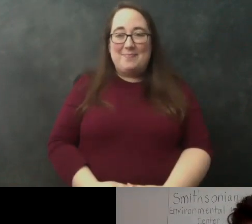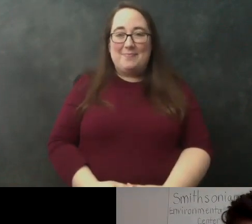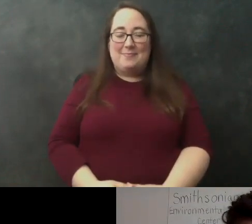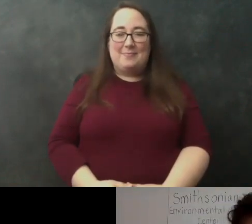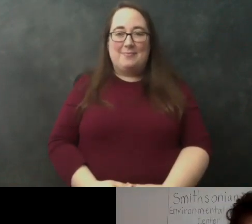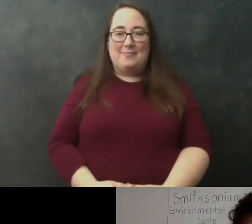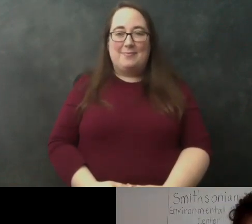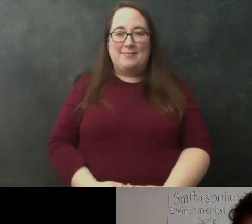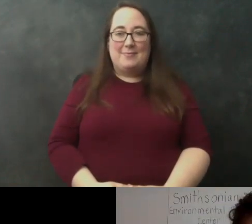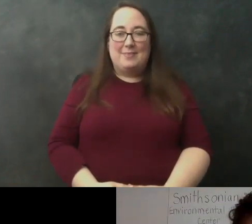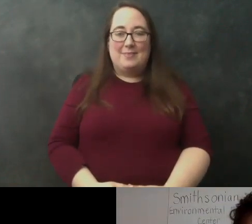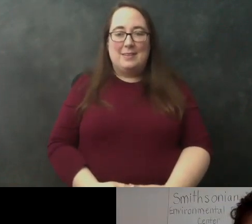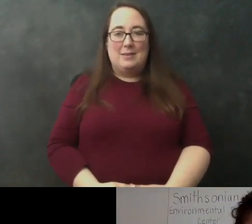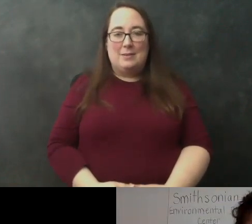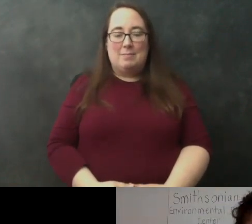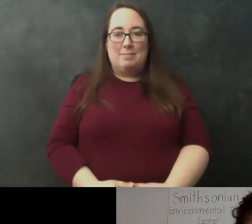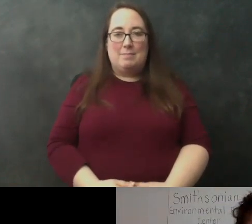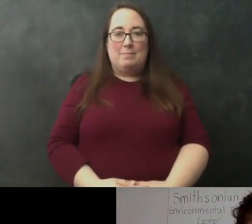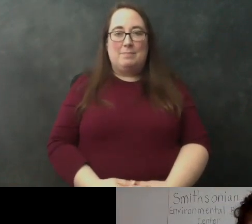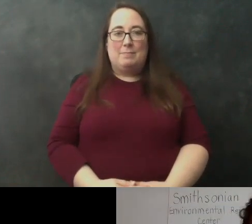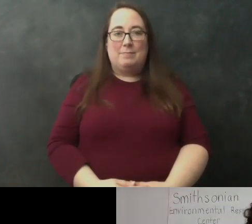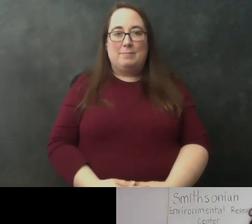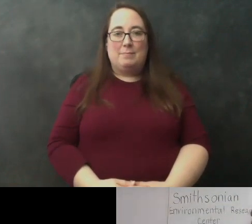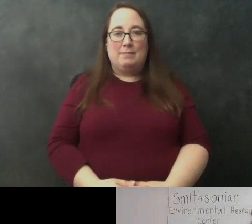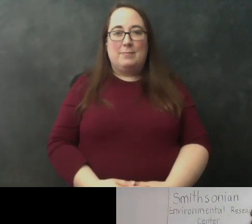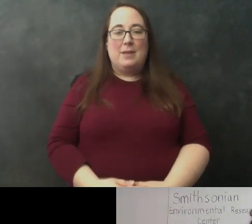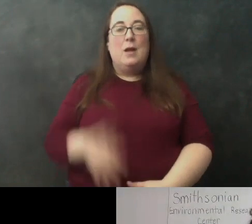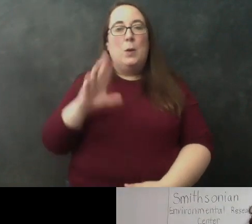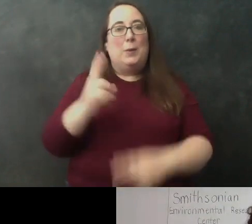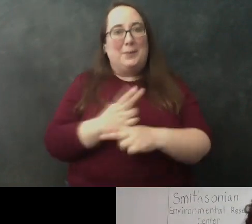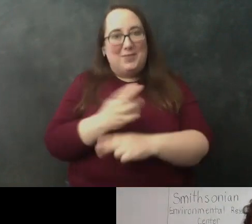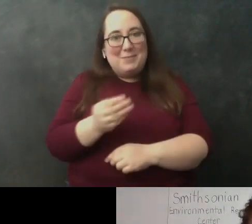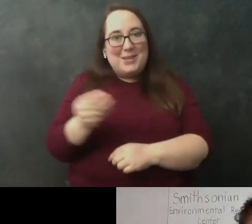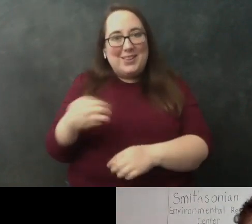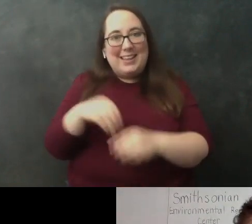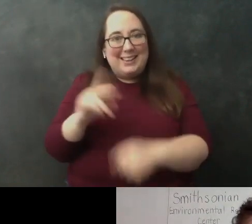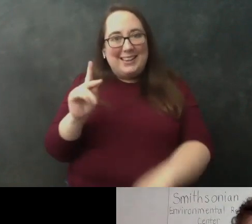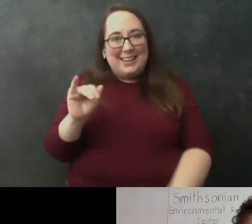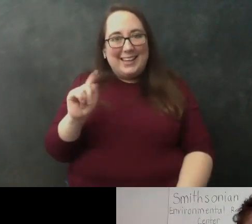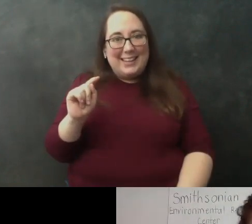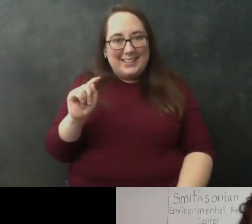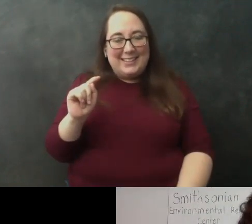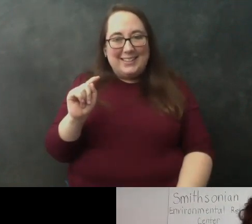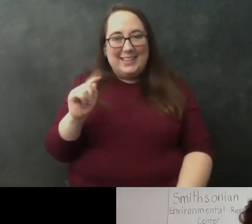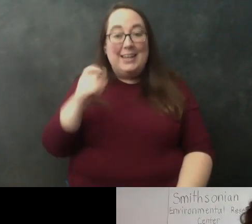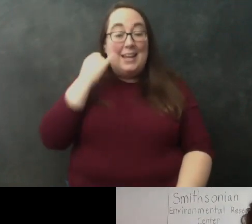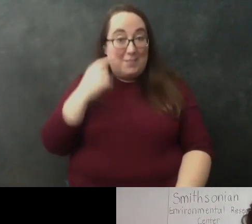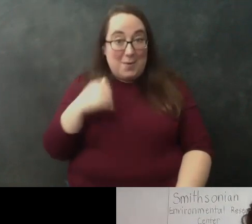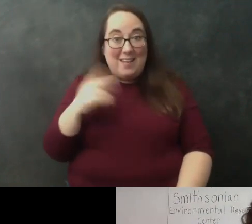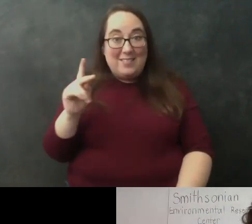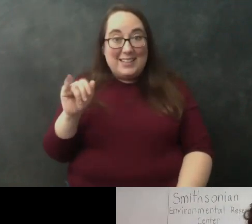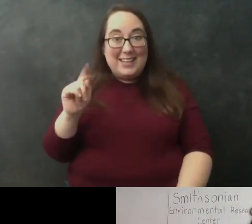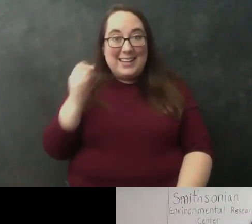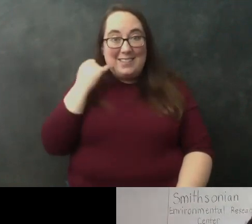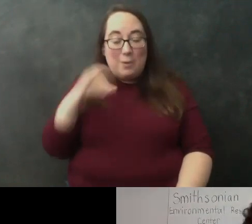uh and we're going to be using the materials that we provided in those in the kits so if you have a kit if you're able to pick up a